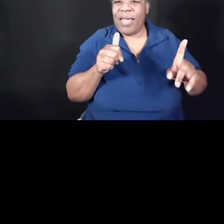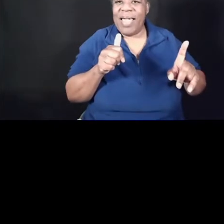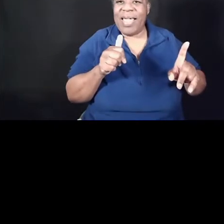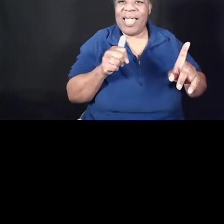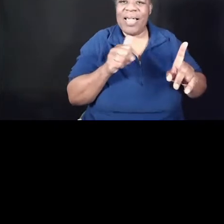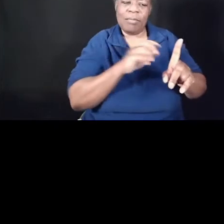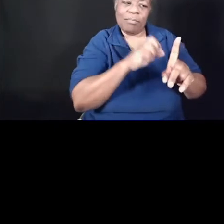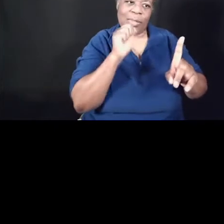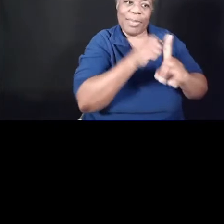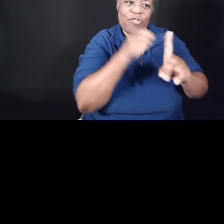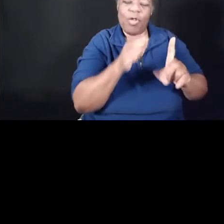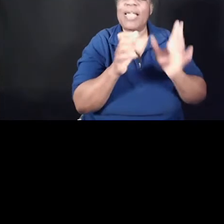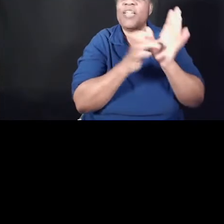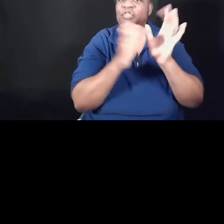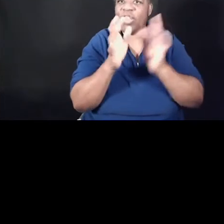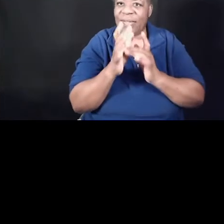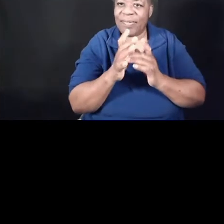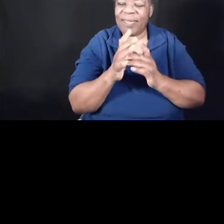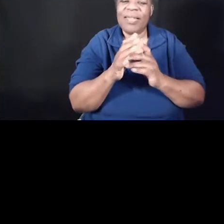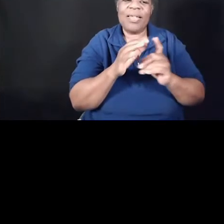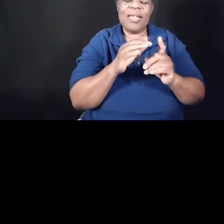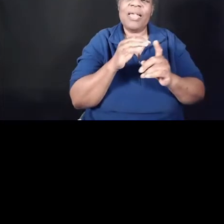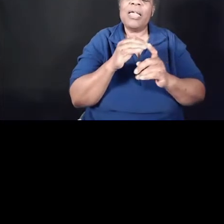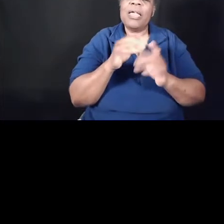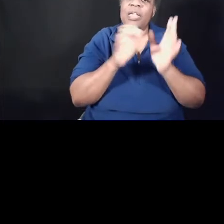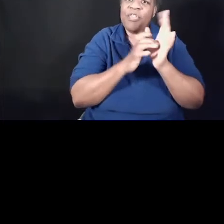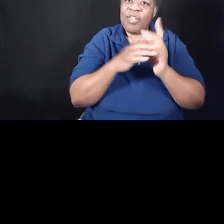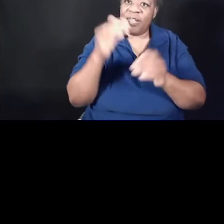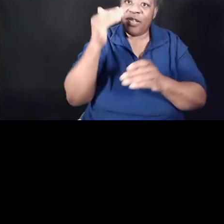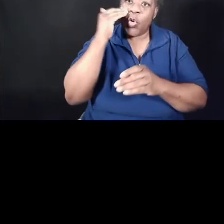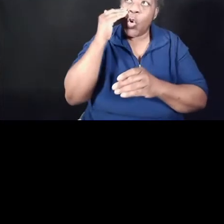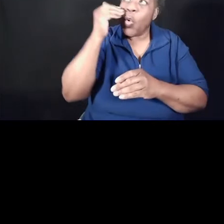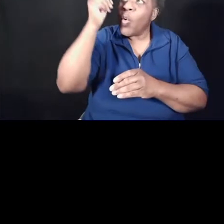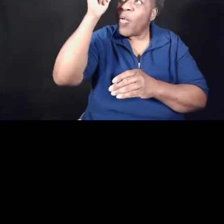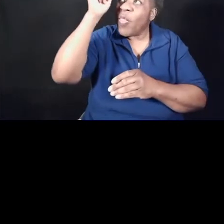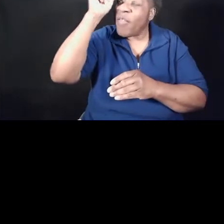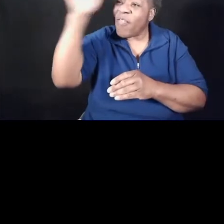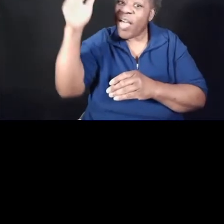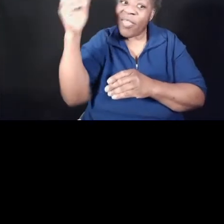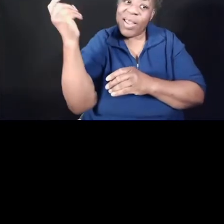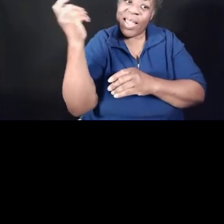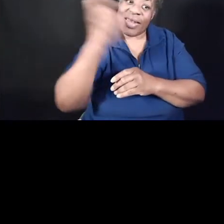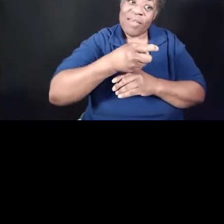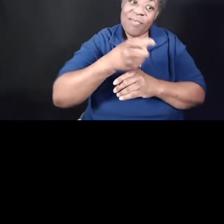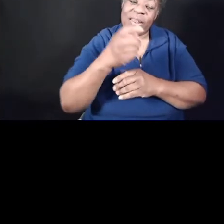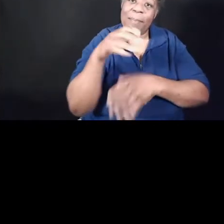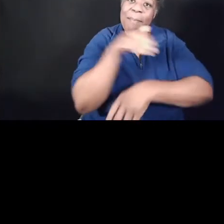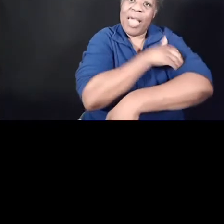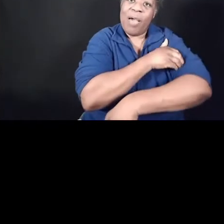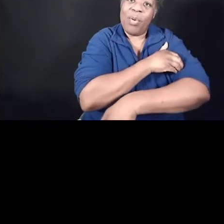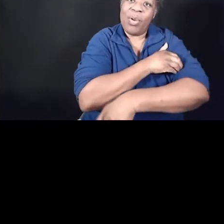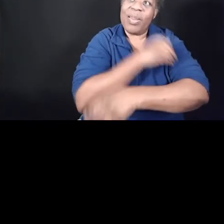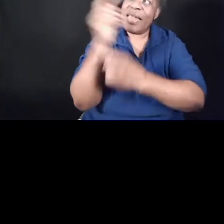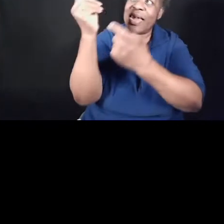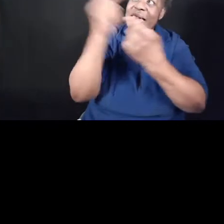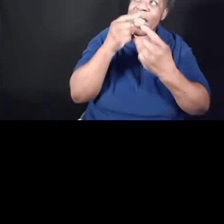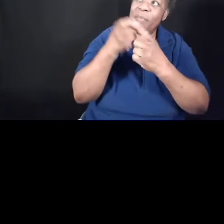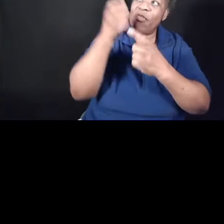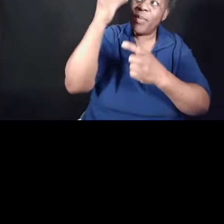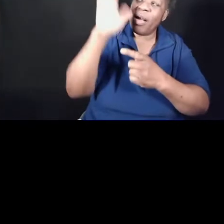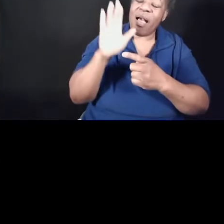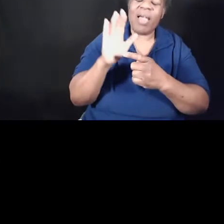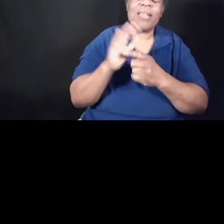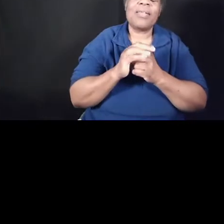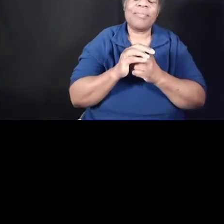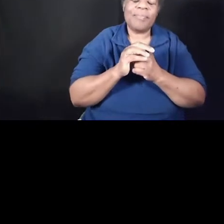Jesus knew that the Father had put all things under his power, and that he had come from God and was returning to God. So he got up from the meal, took